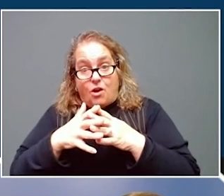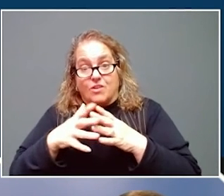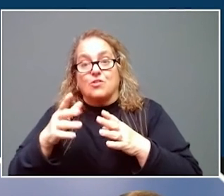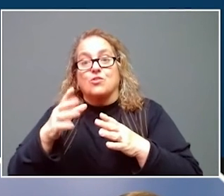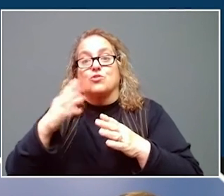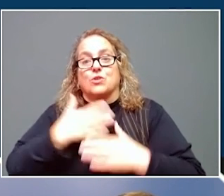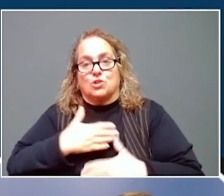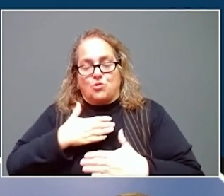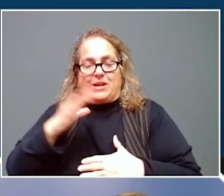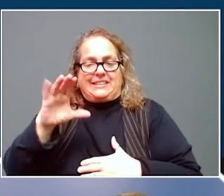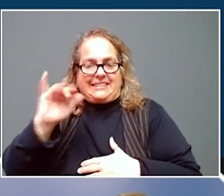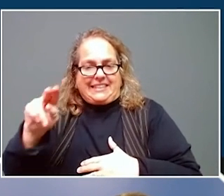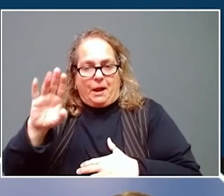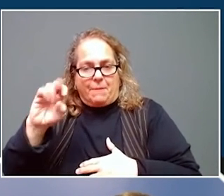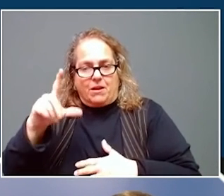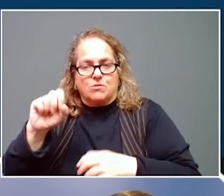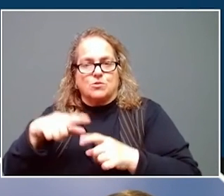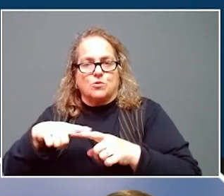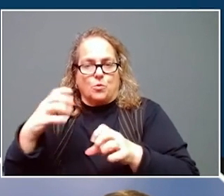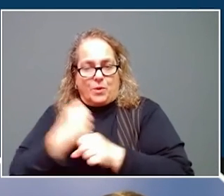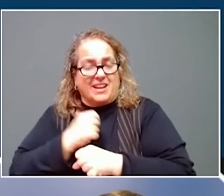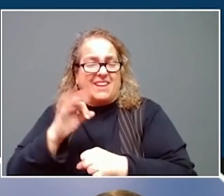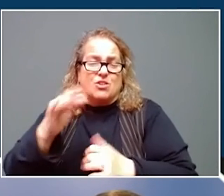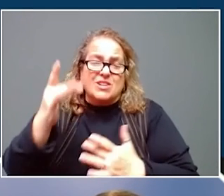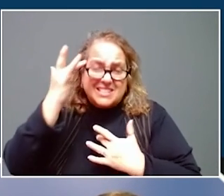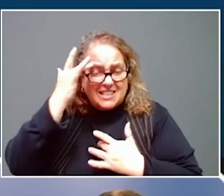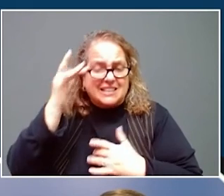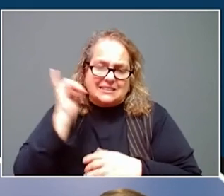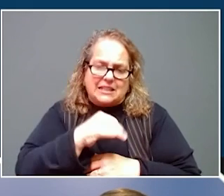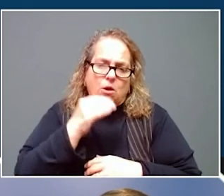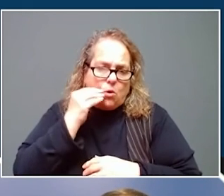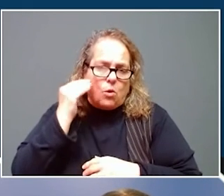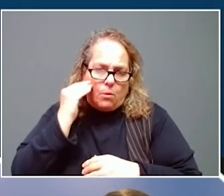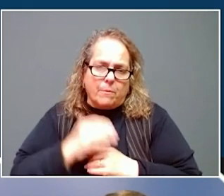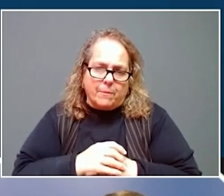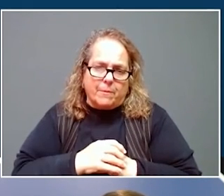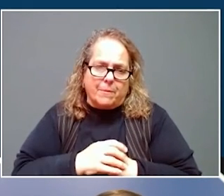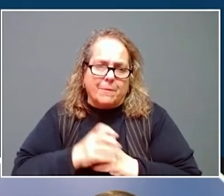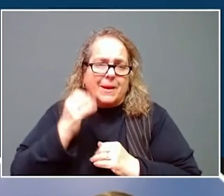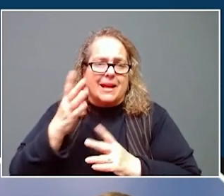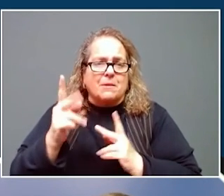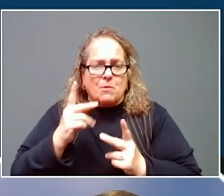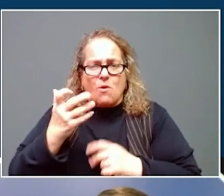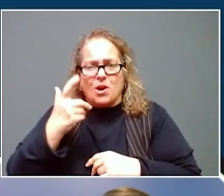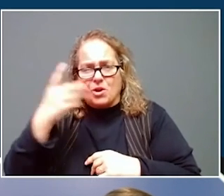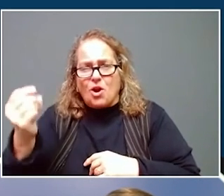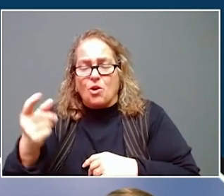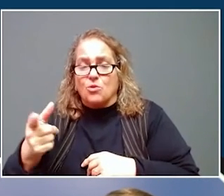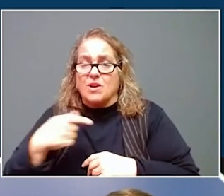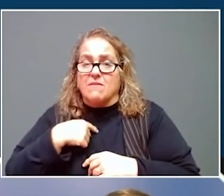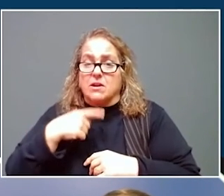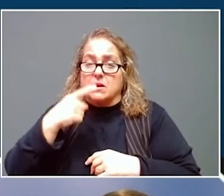tested before the big game, wearing masks if not everyone is vaccinated, and keeping crowd sizes small.